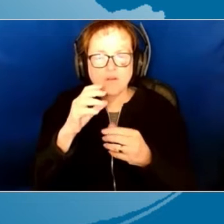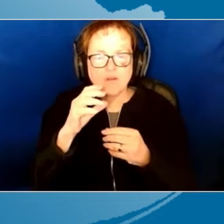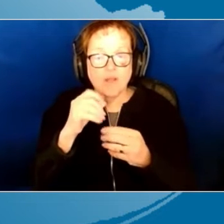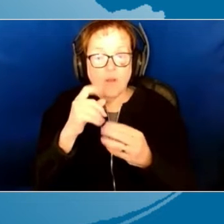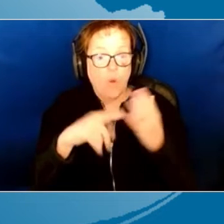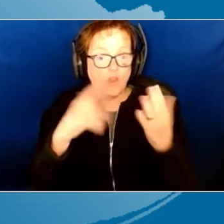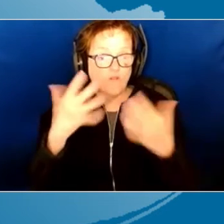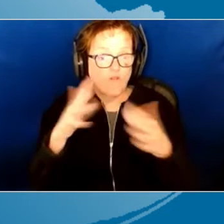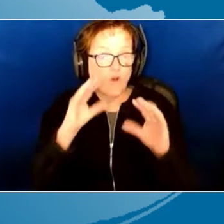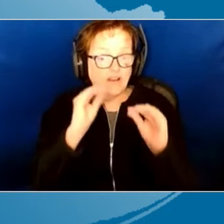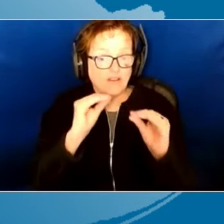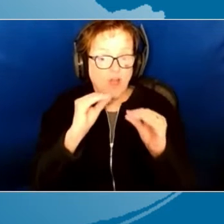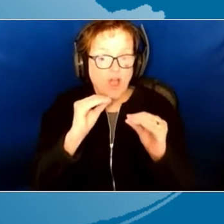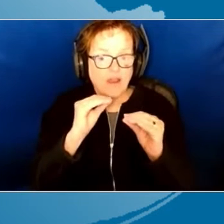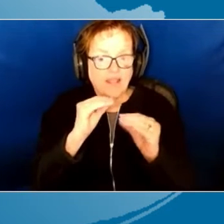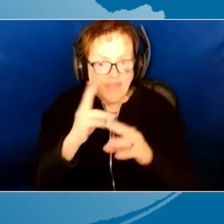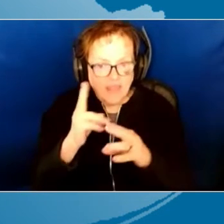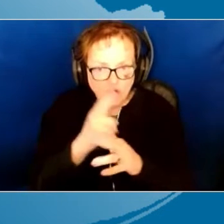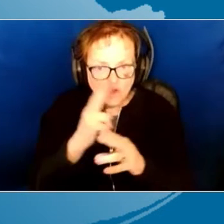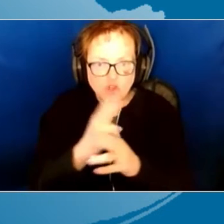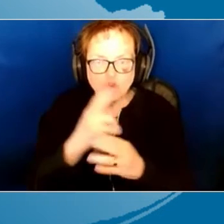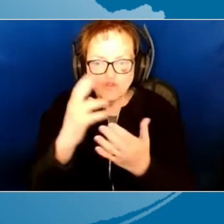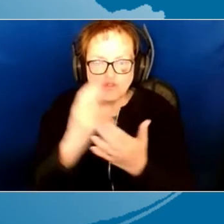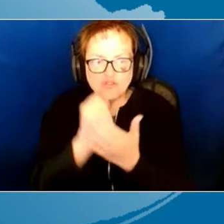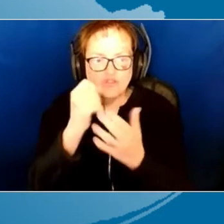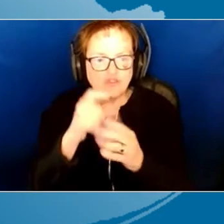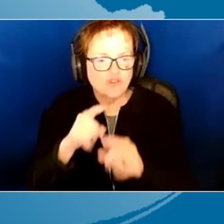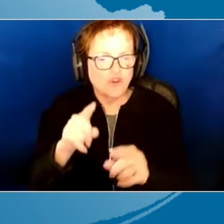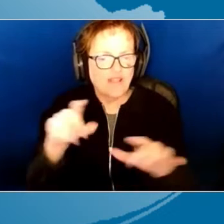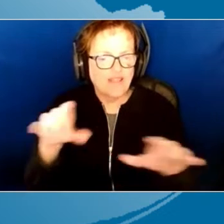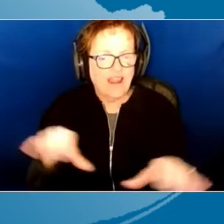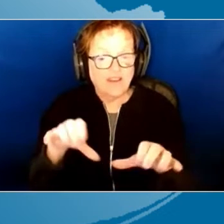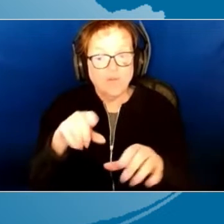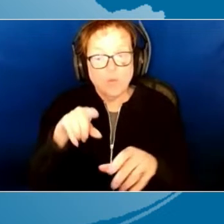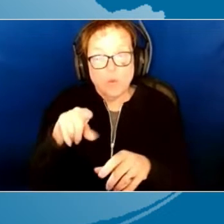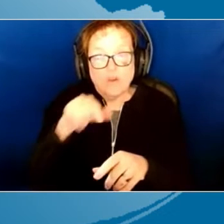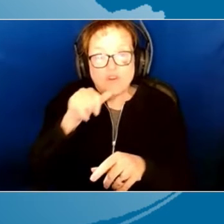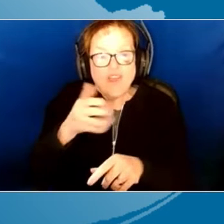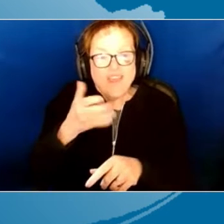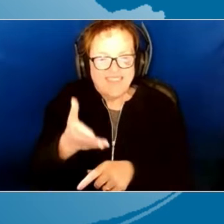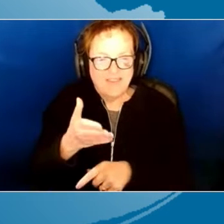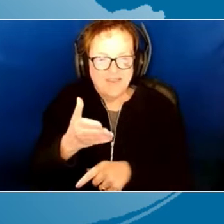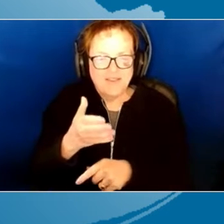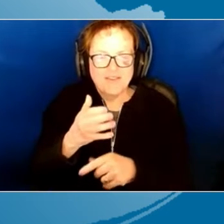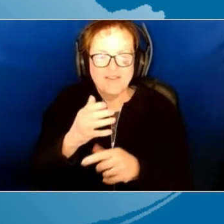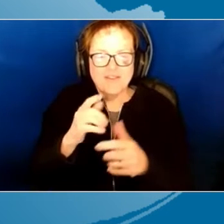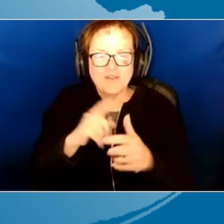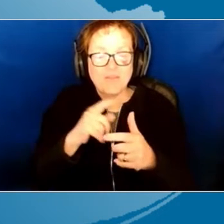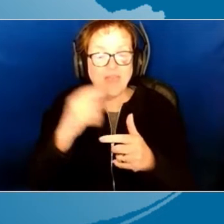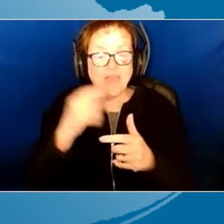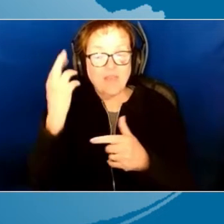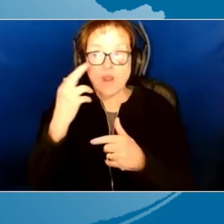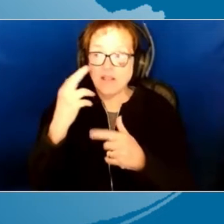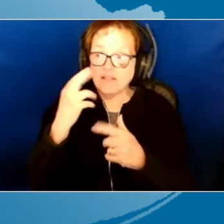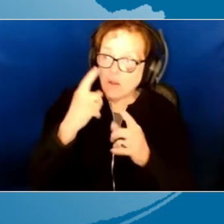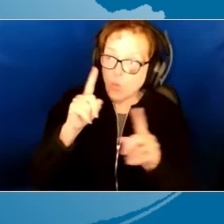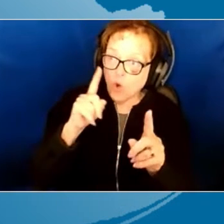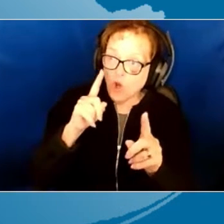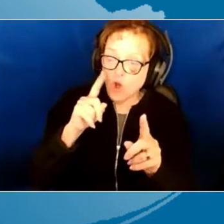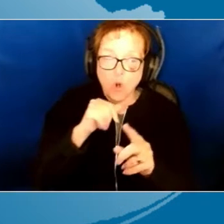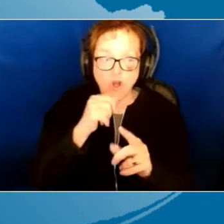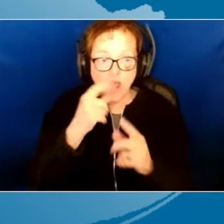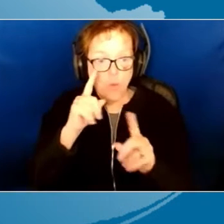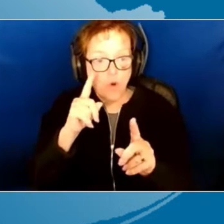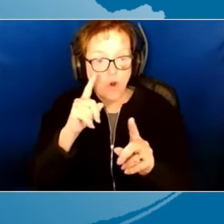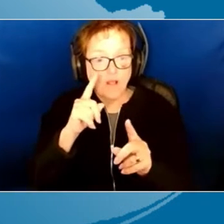and to be able to implement it in the activity without you being there. And then realize whether it worked or not, so they know